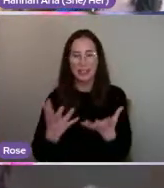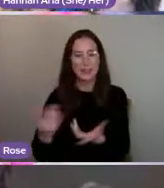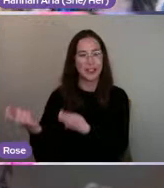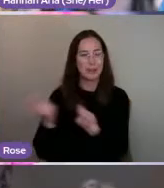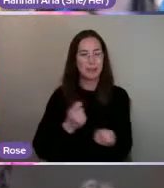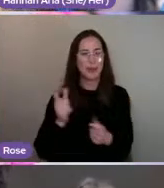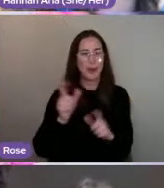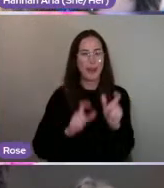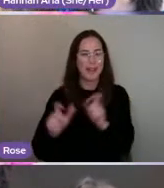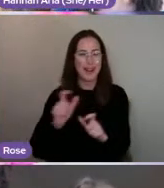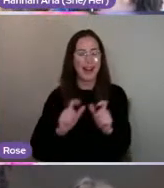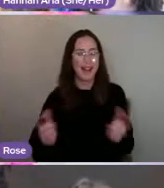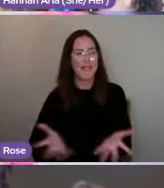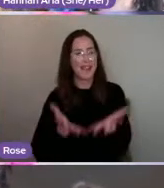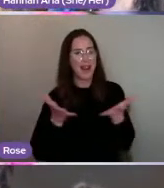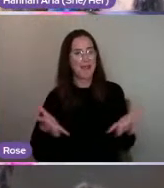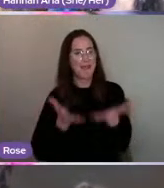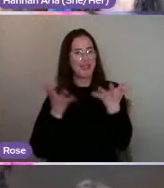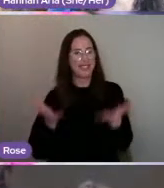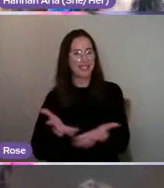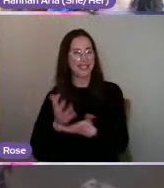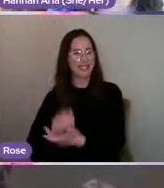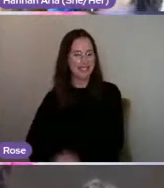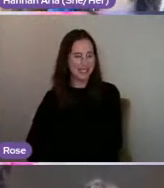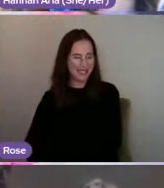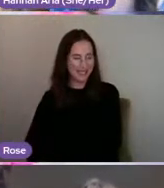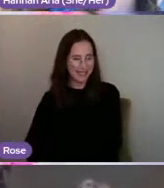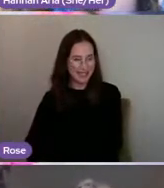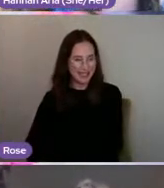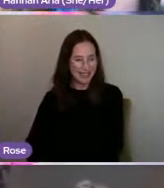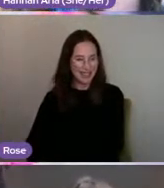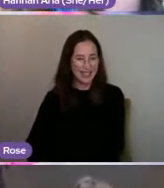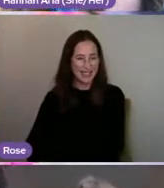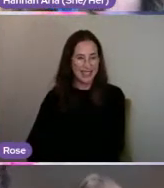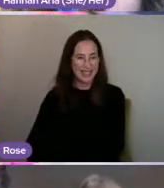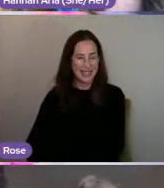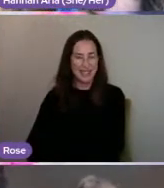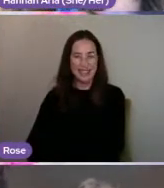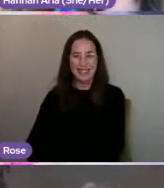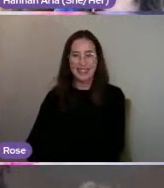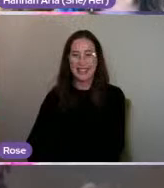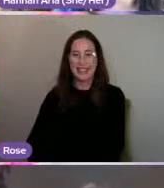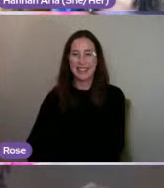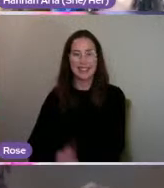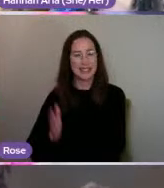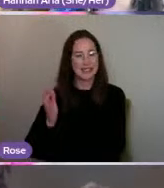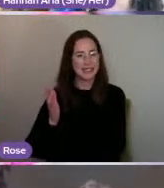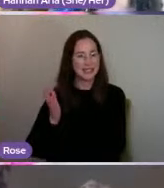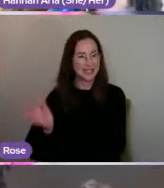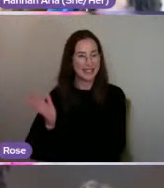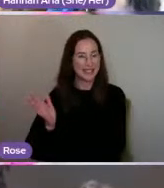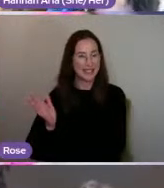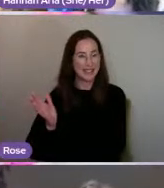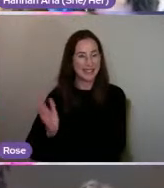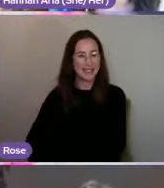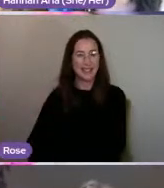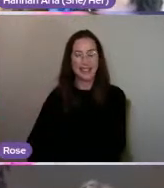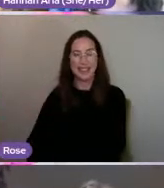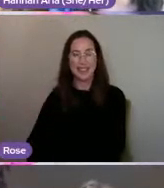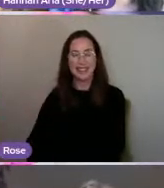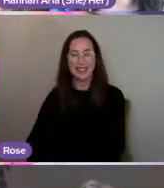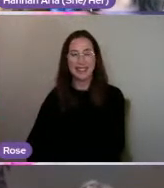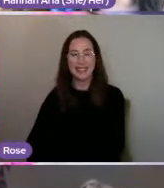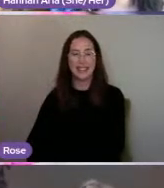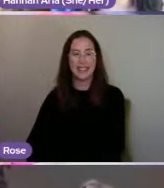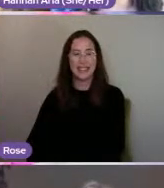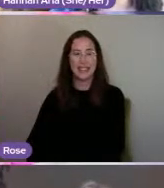and the vibrancy. Fabulous. So, let's have a look at your work. Thank